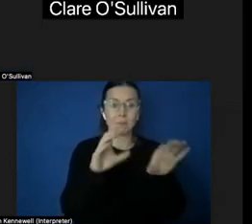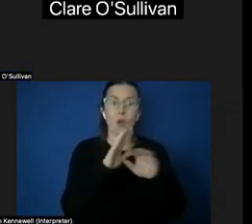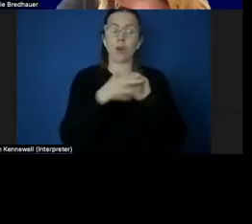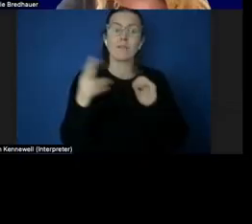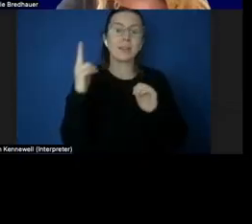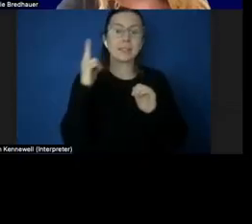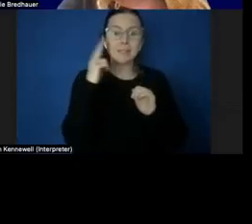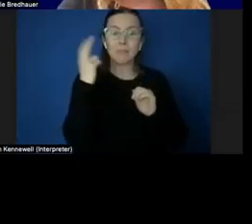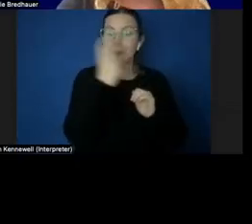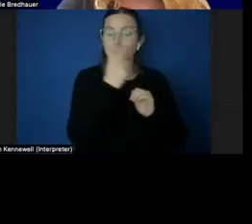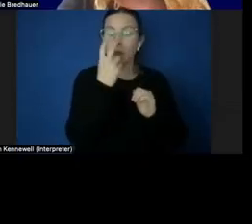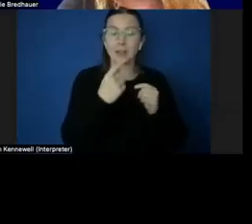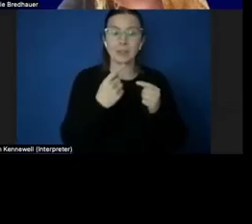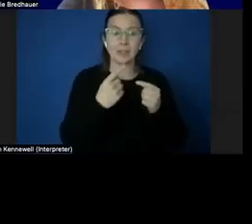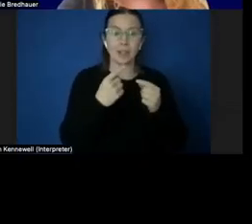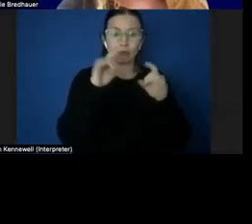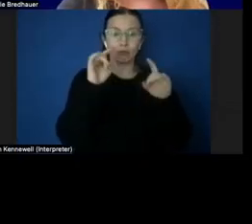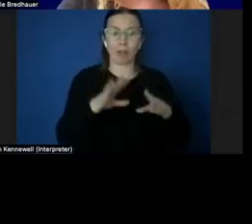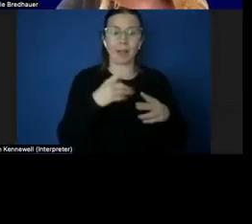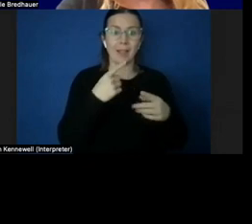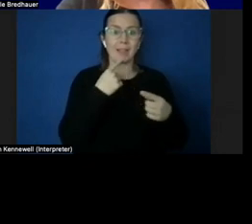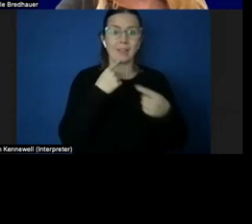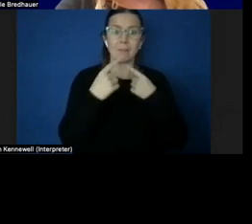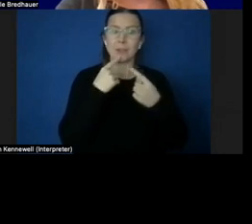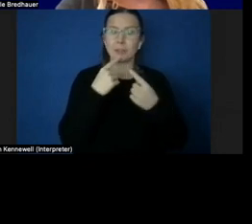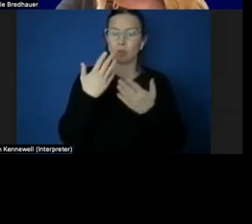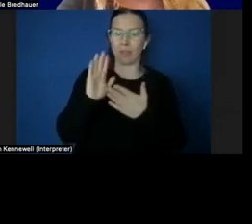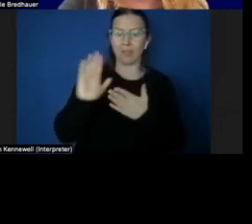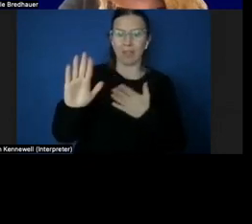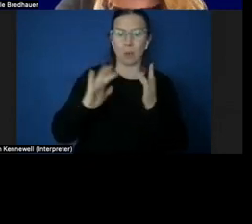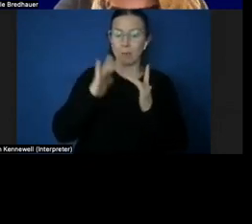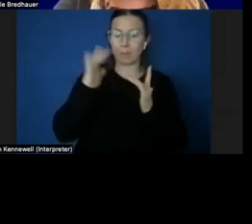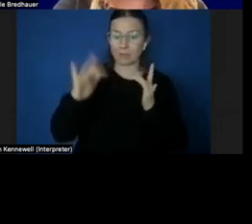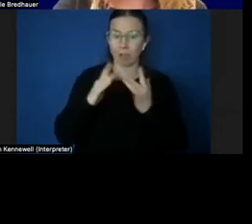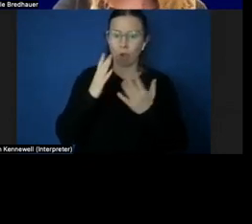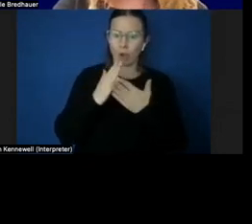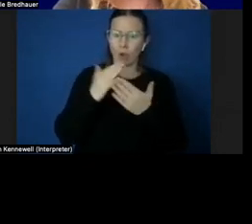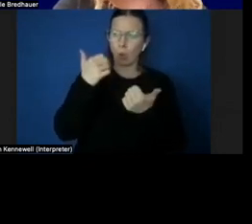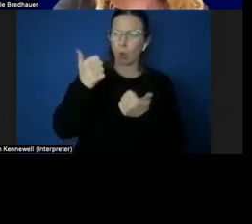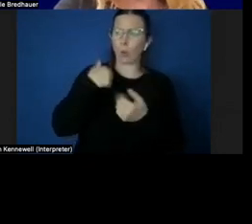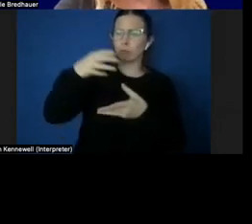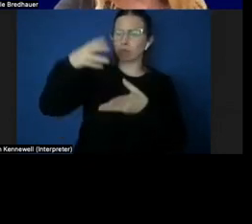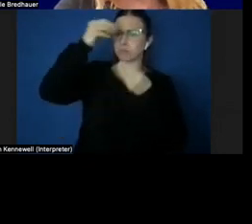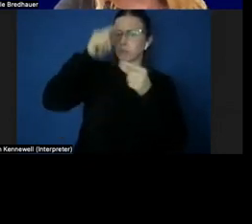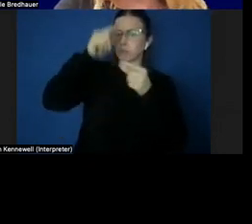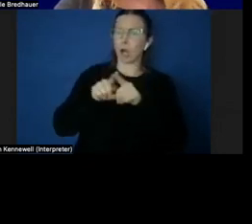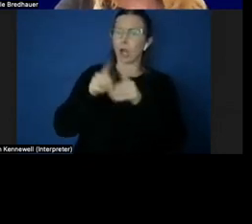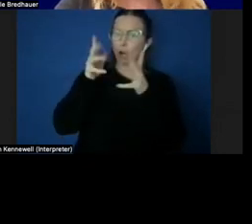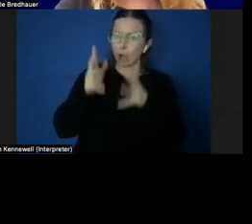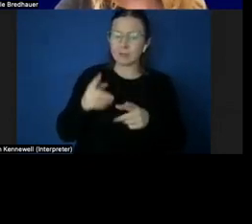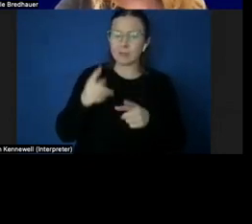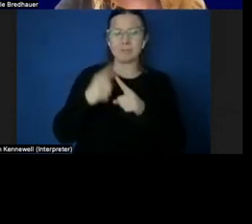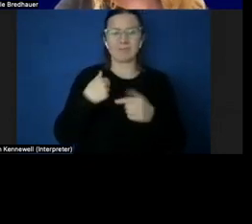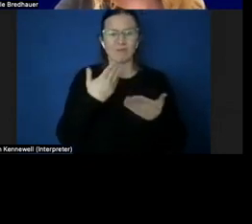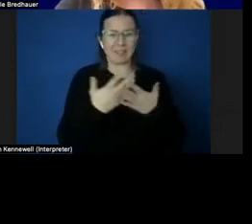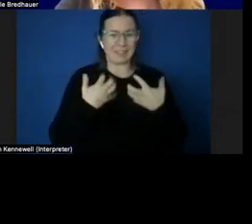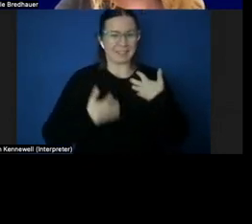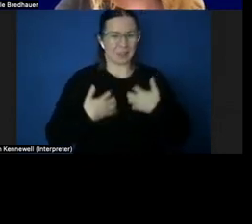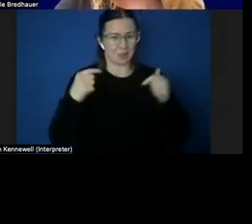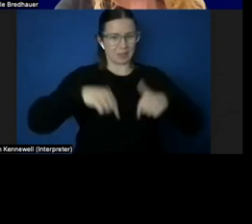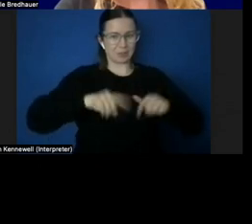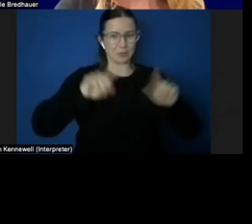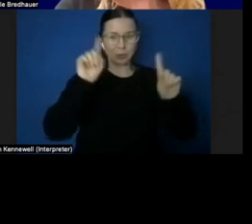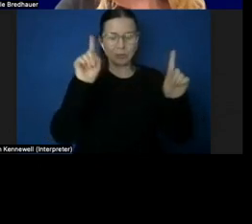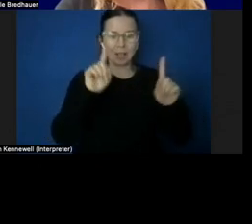Australia's website. It's been great for my own learning and I'm very excited to be here today to be able to